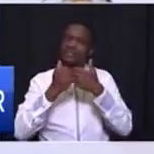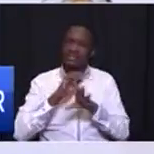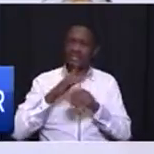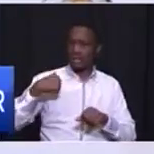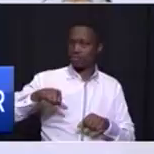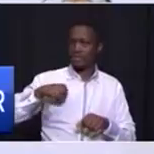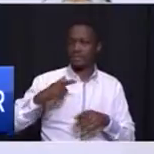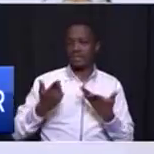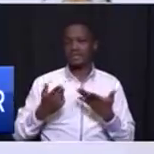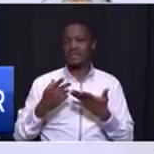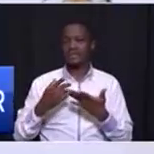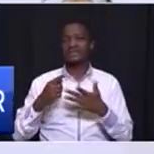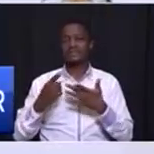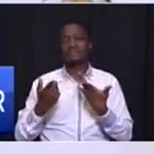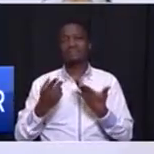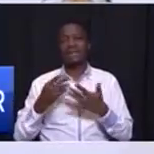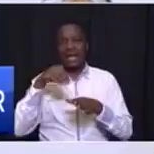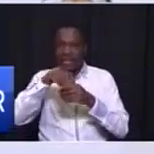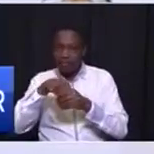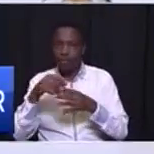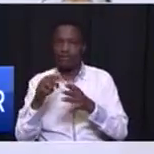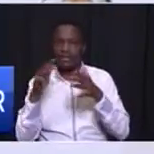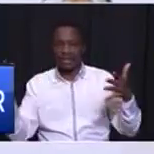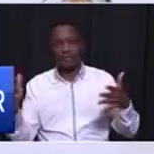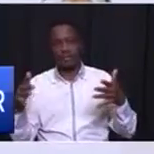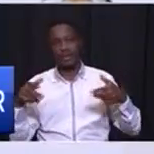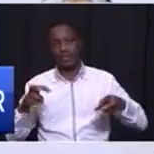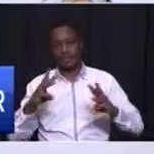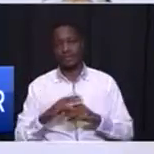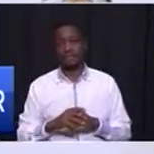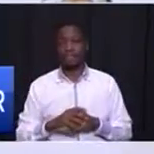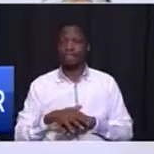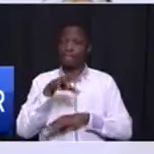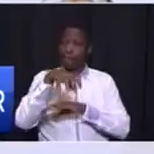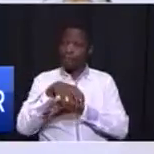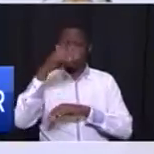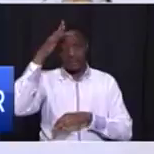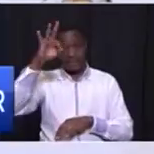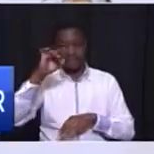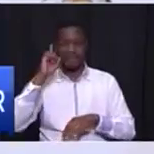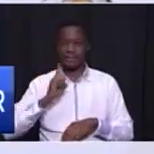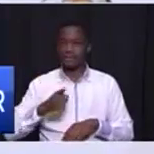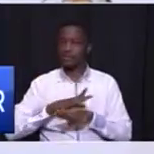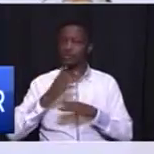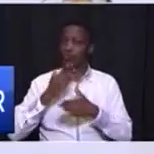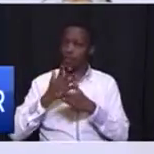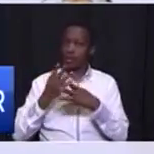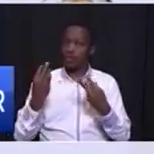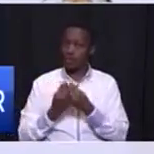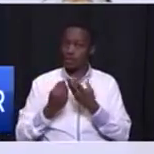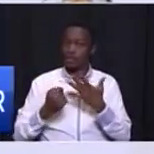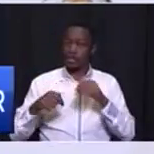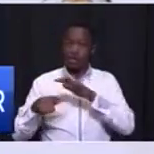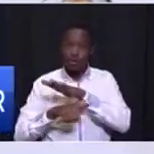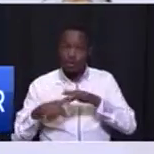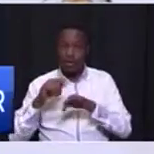a very very big role in this regard provincial government must work with local government to improve the